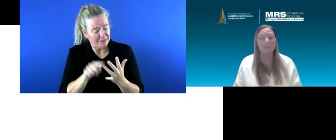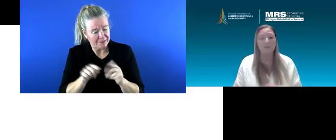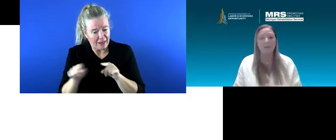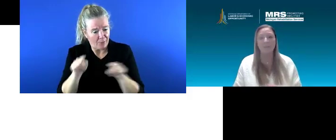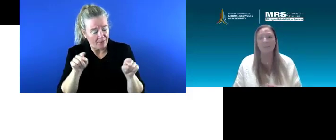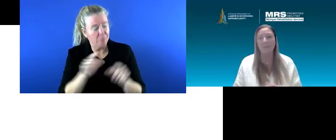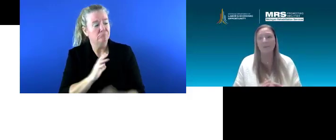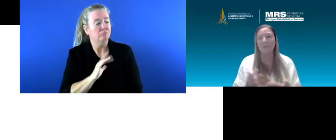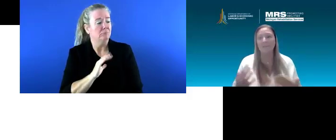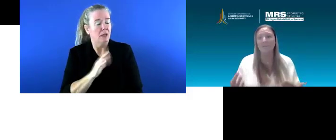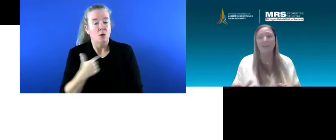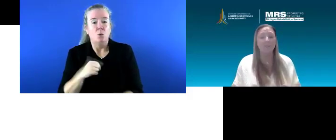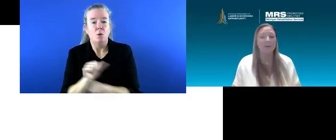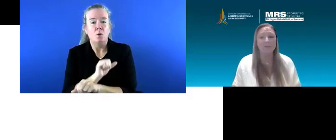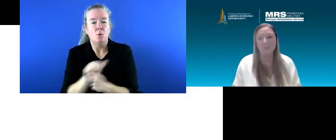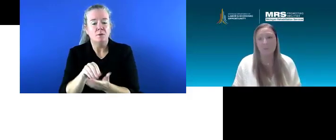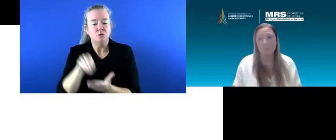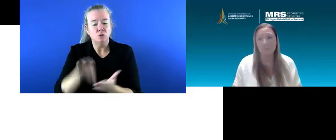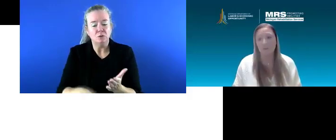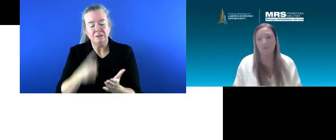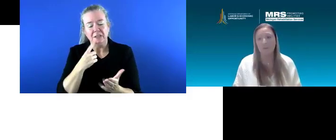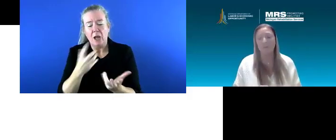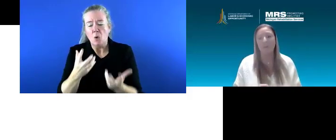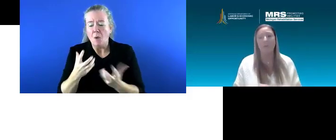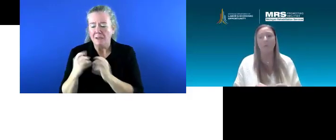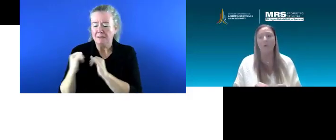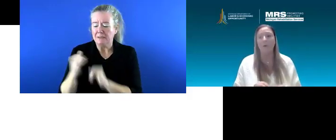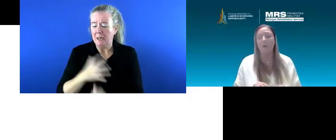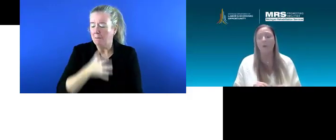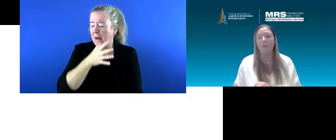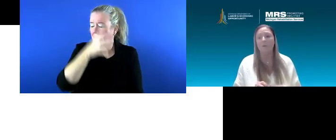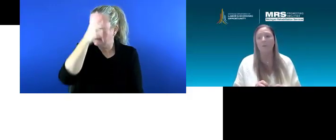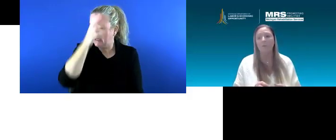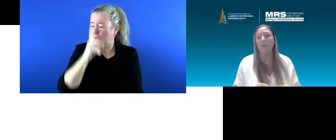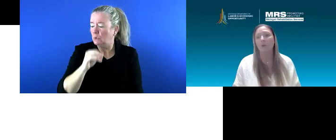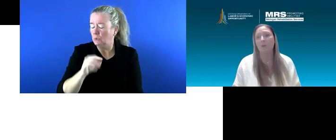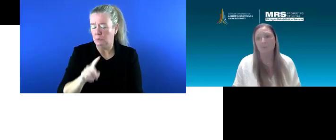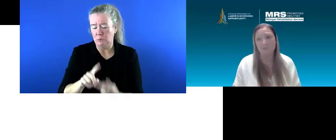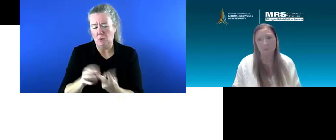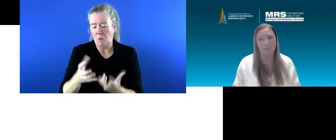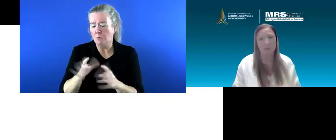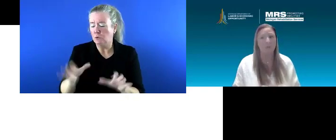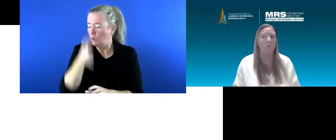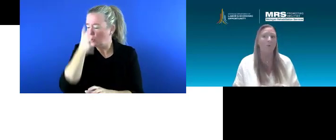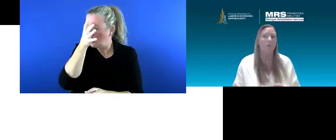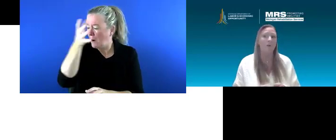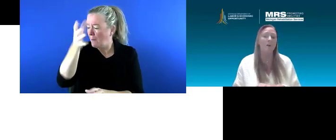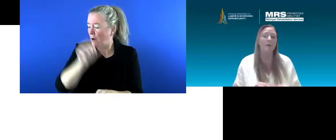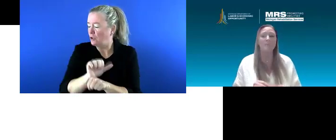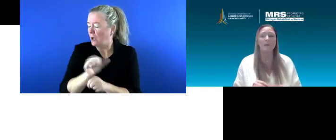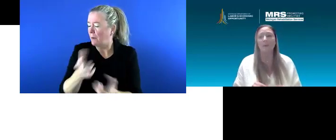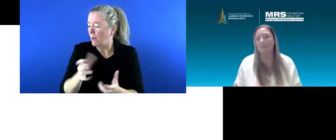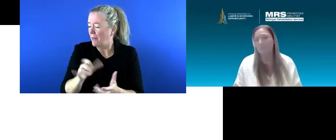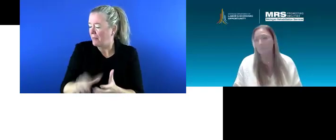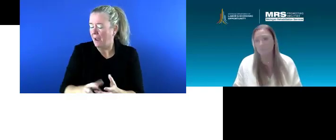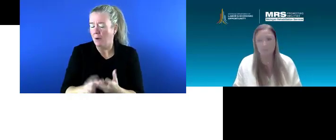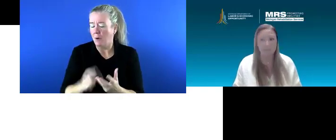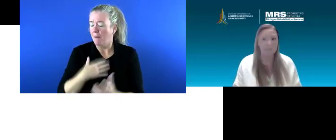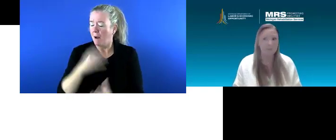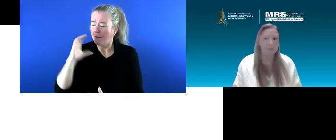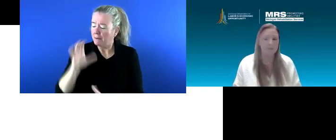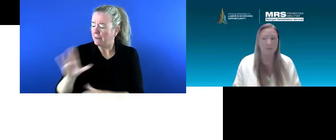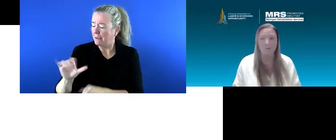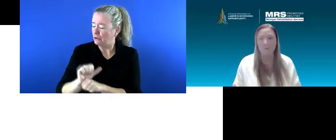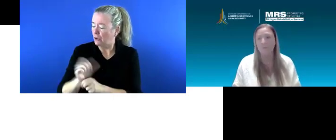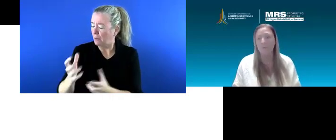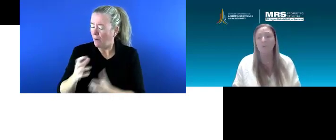students, they might say, I want to do what my parent is doing, or I want to do what grandpa's doing, or my cousins or